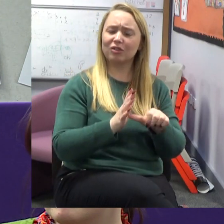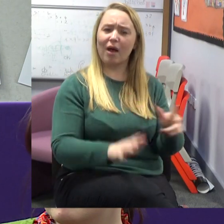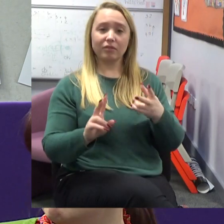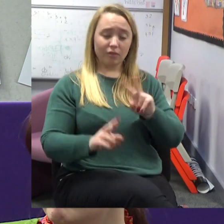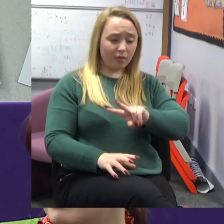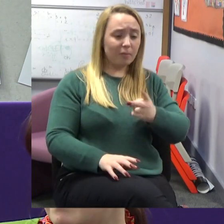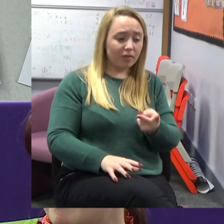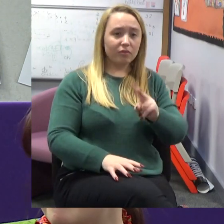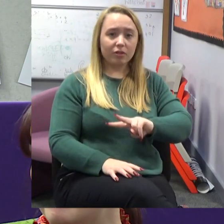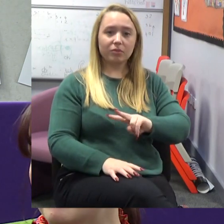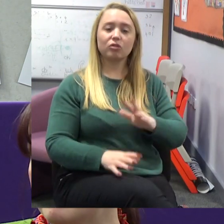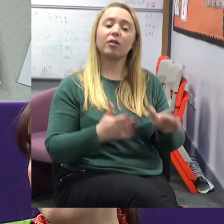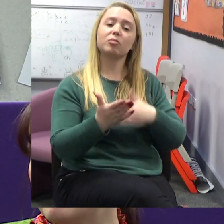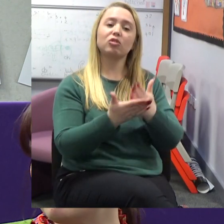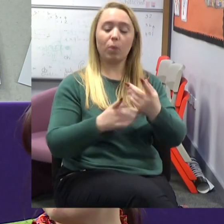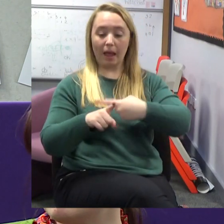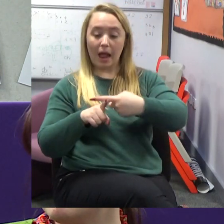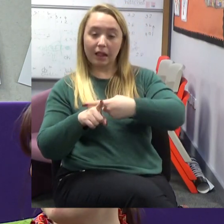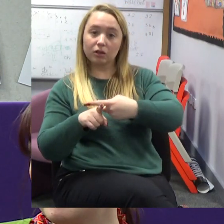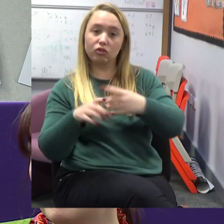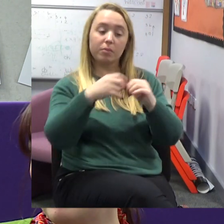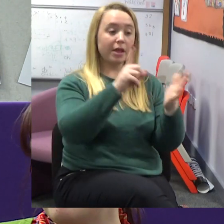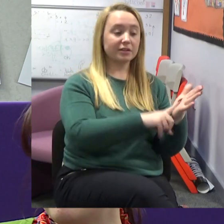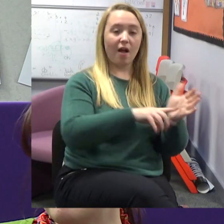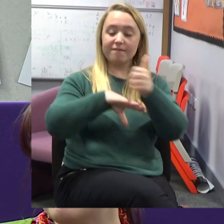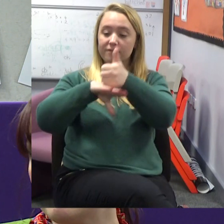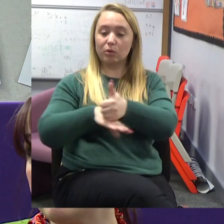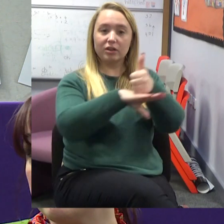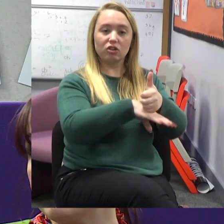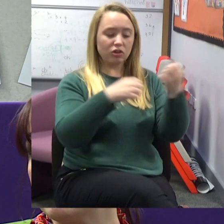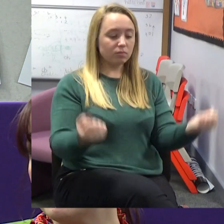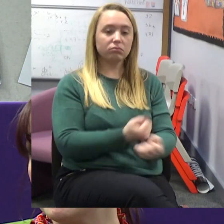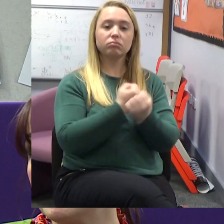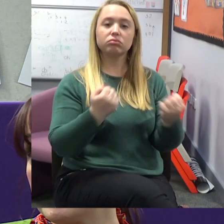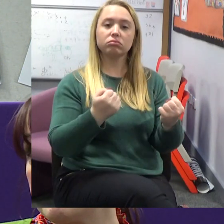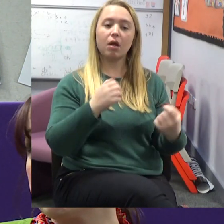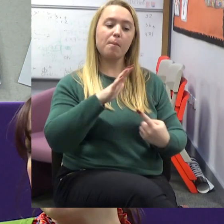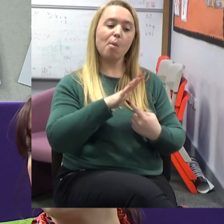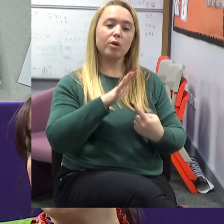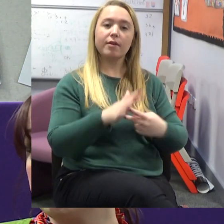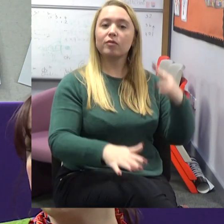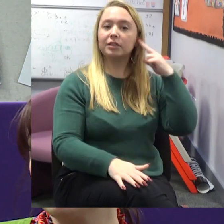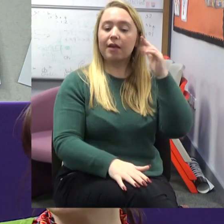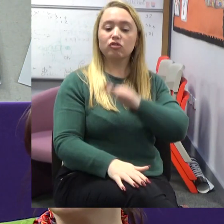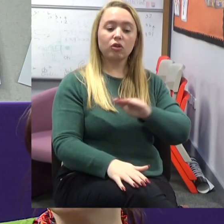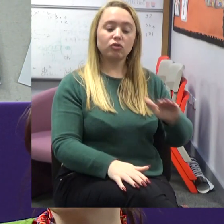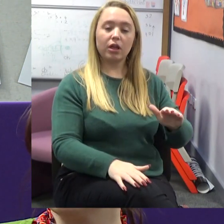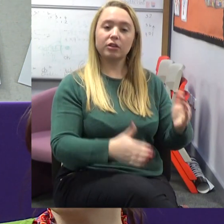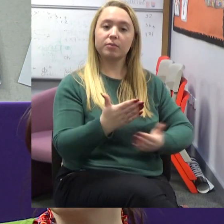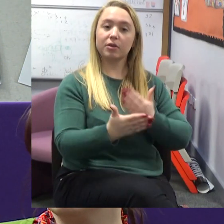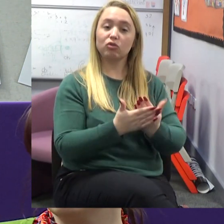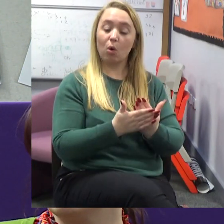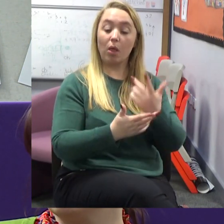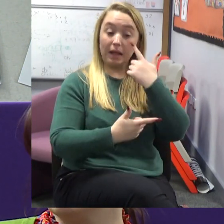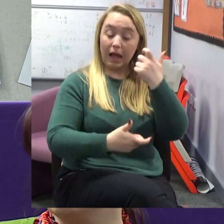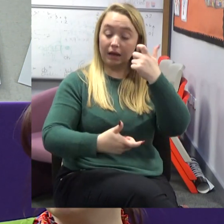language and it's about building both both the foundations for both language of English and for British Sign Language because it's so important for deaf children to